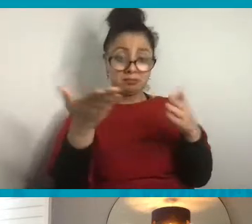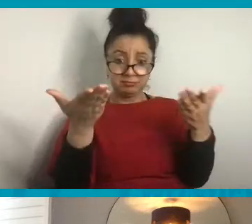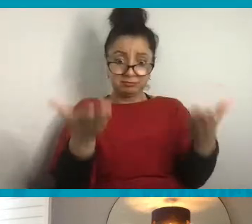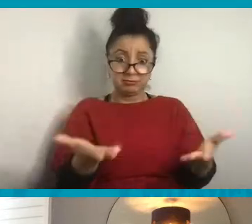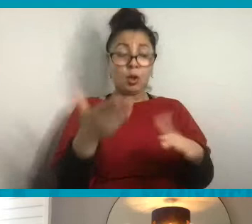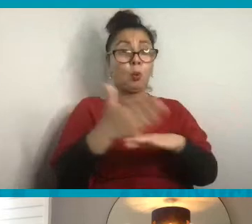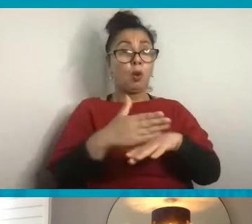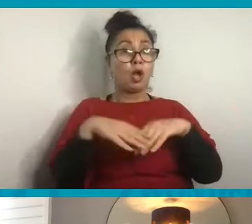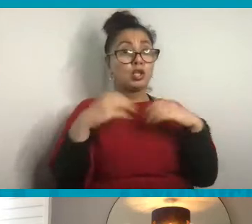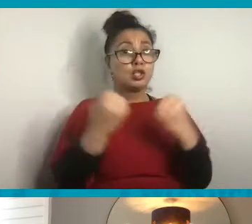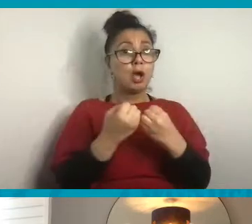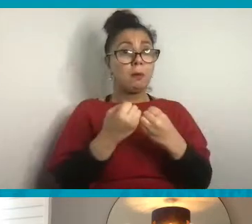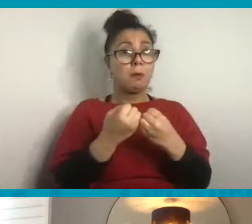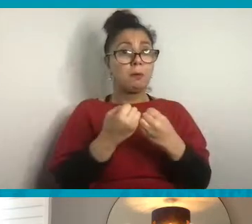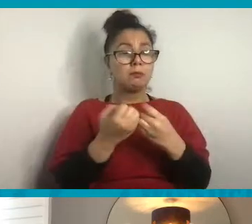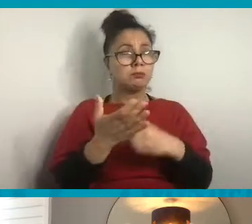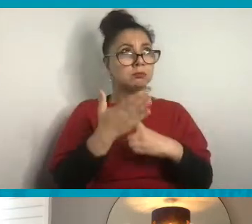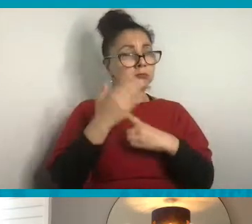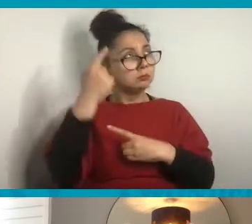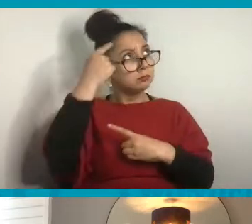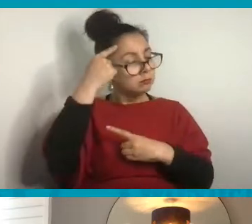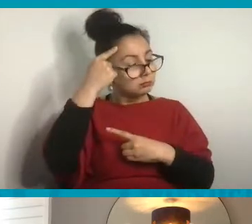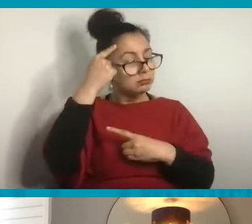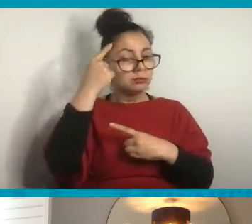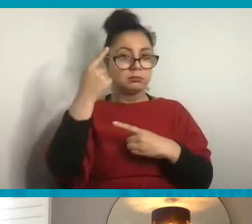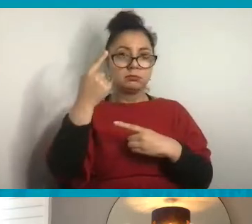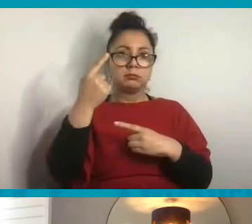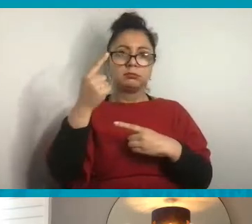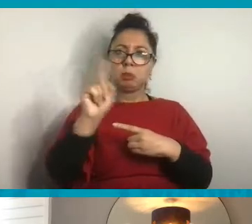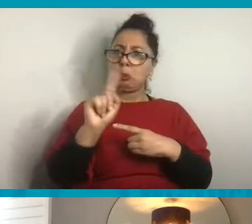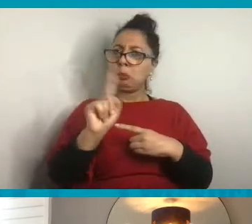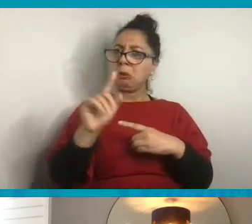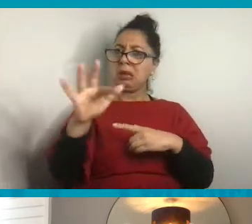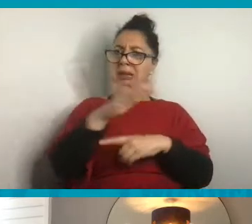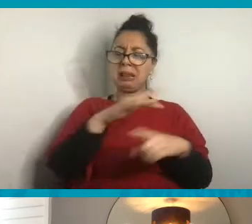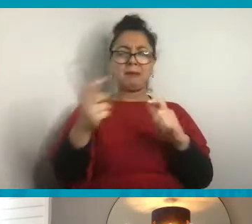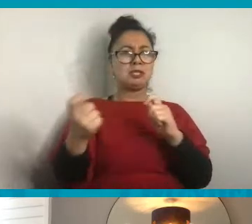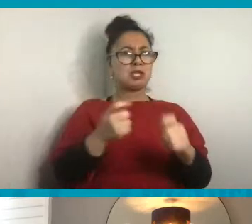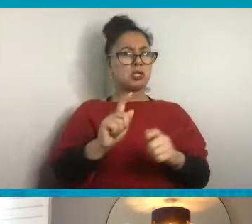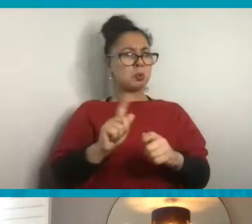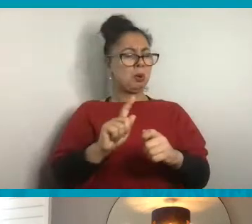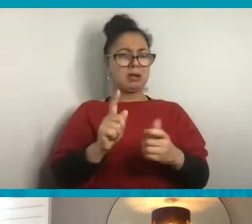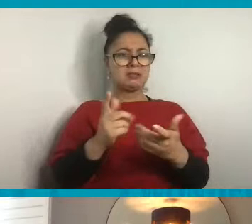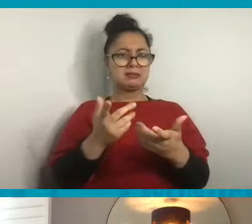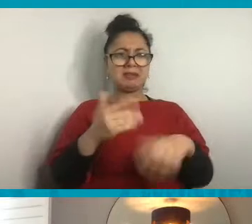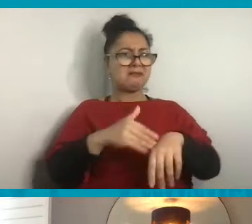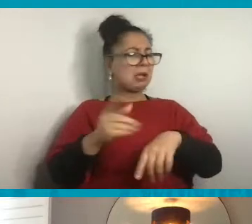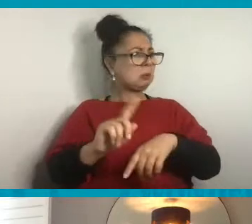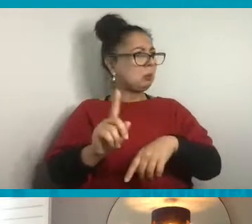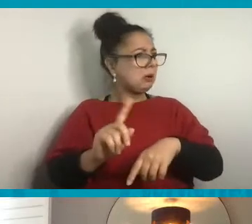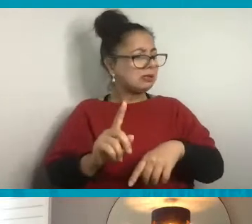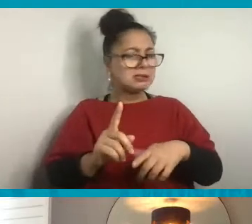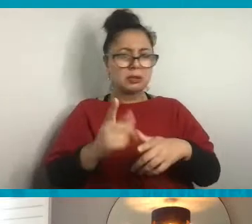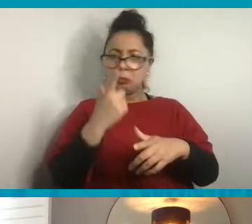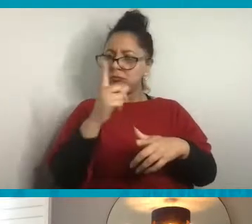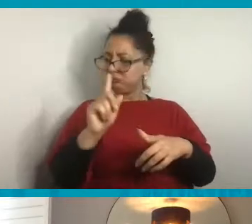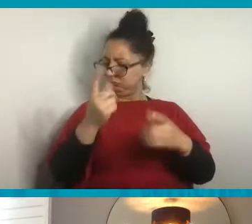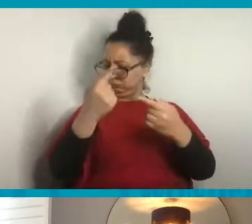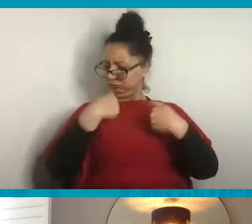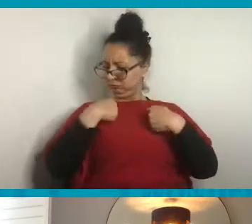what's climate change and what are the impacts of that, and what we can do to, to, yeah.